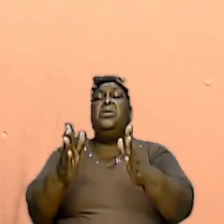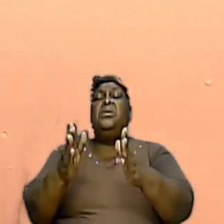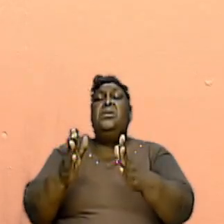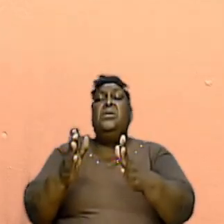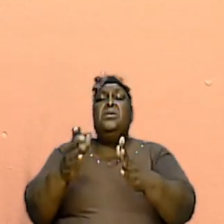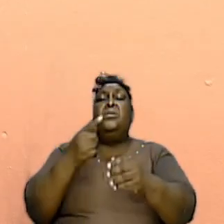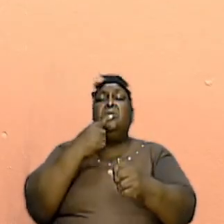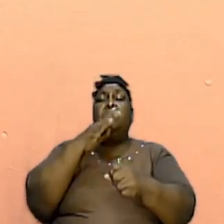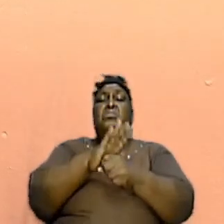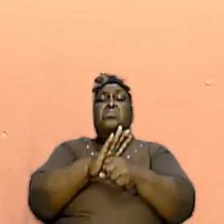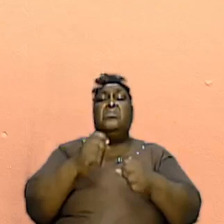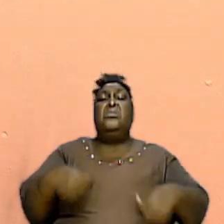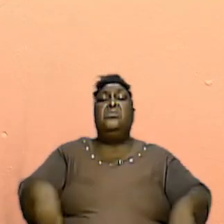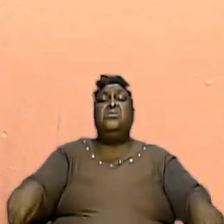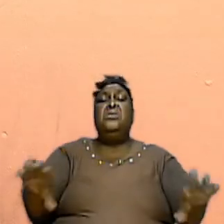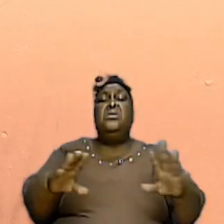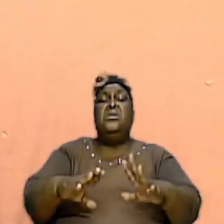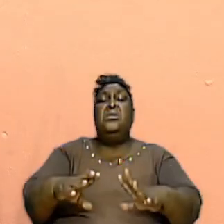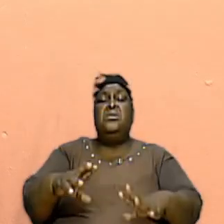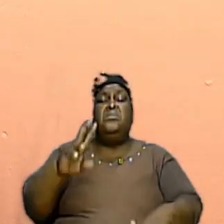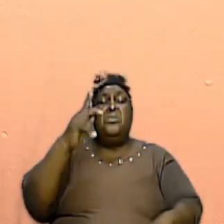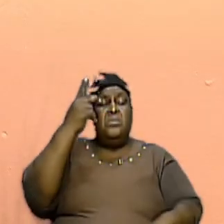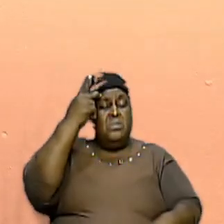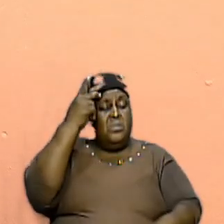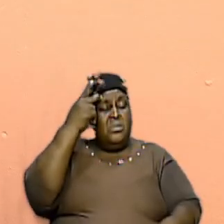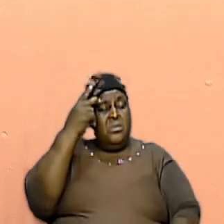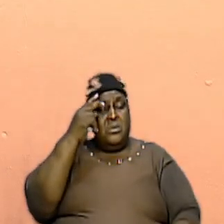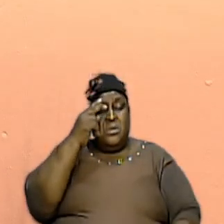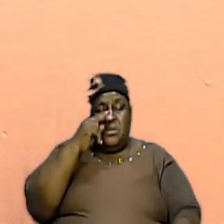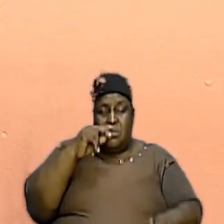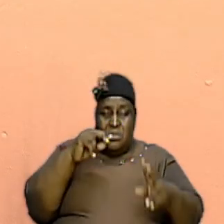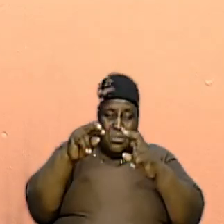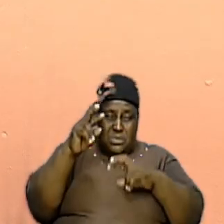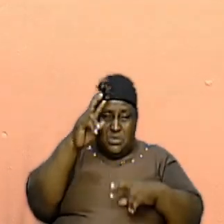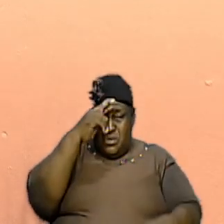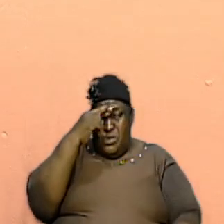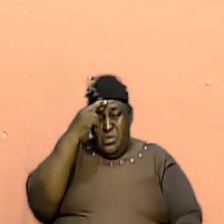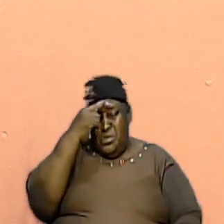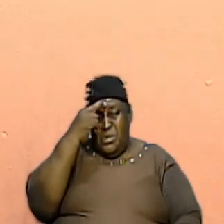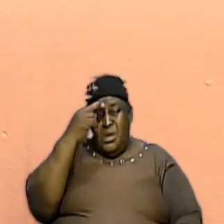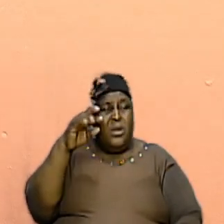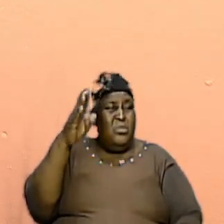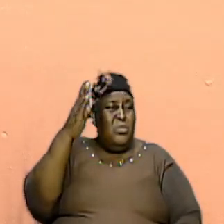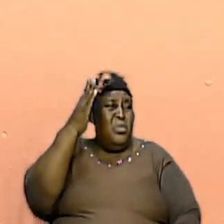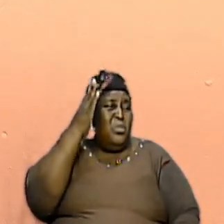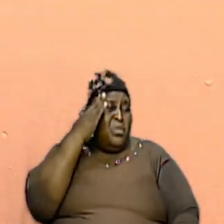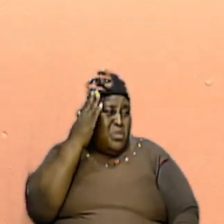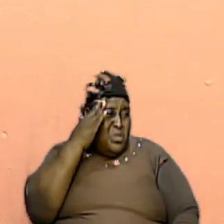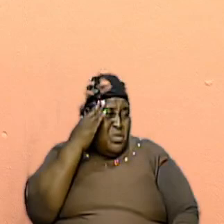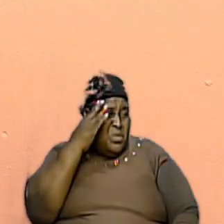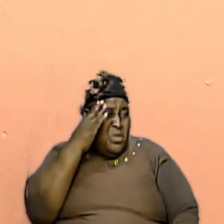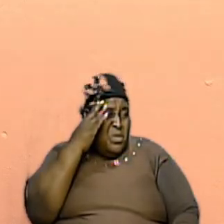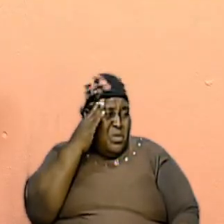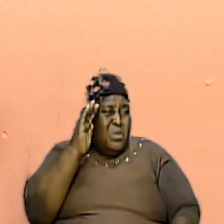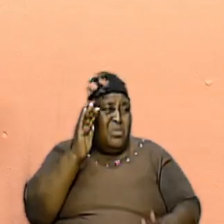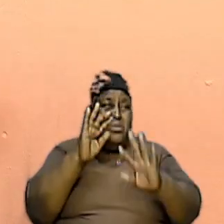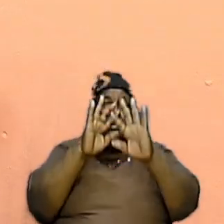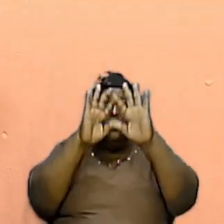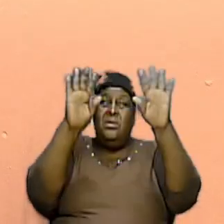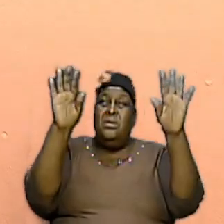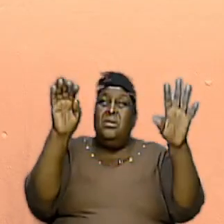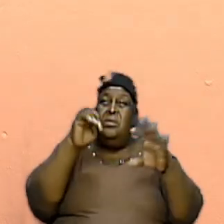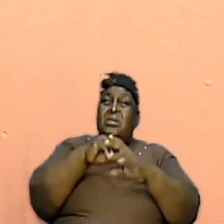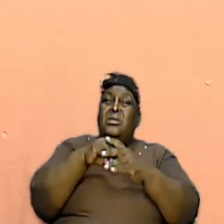Reflecting On Their Journey And He Recognized Because It Was Clear In The Scriptures